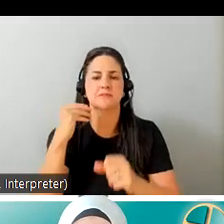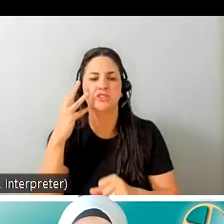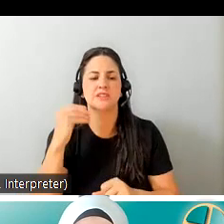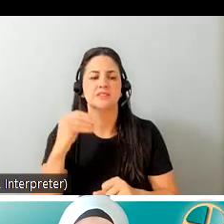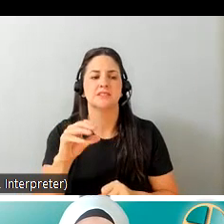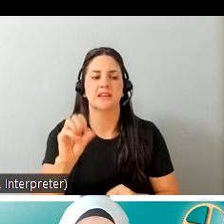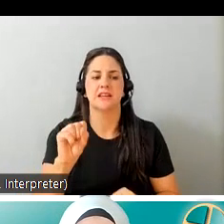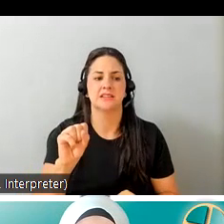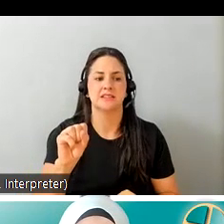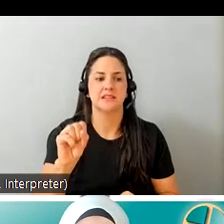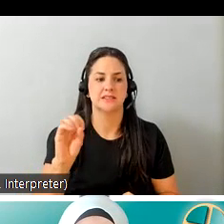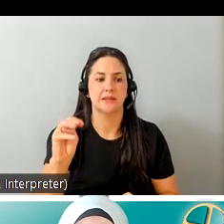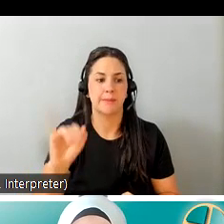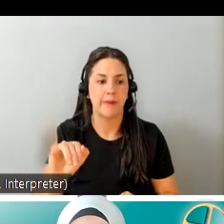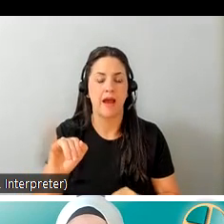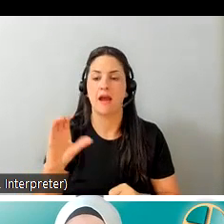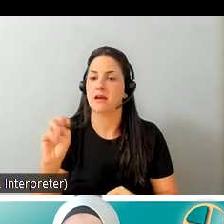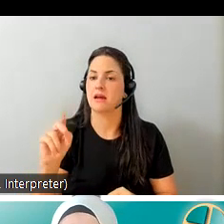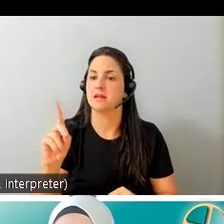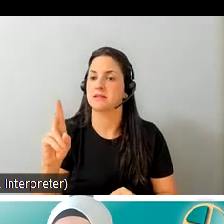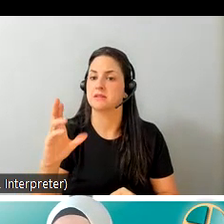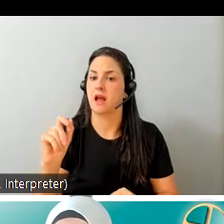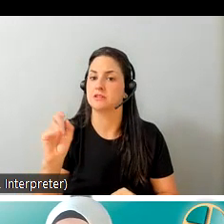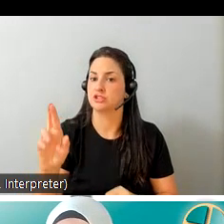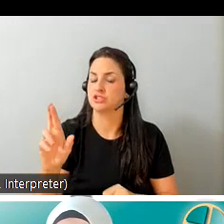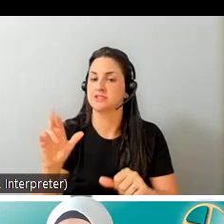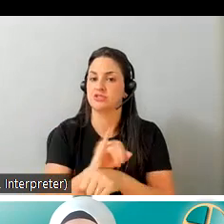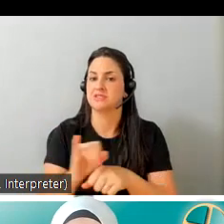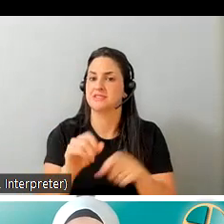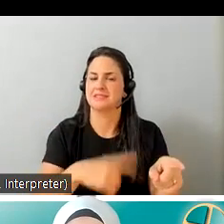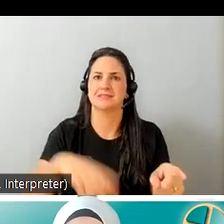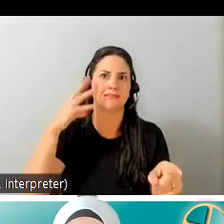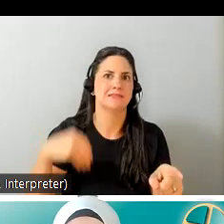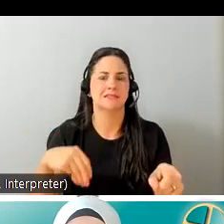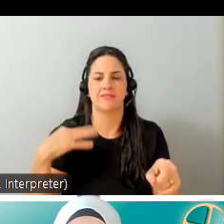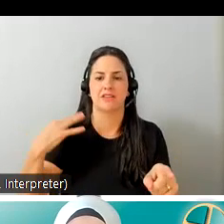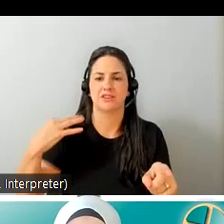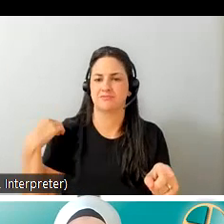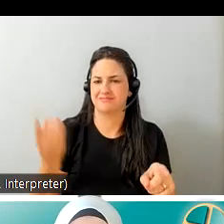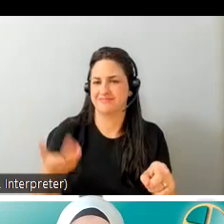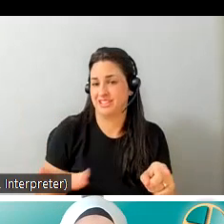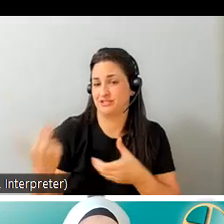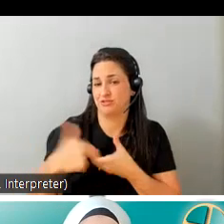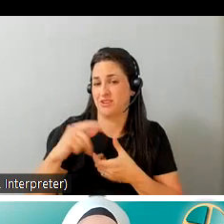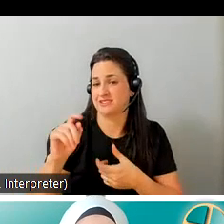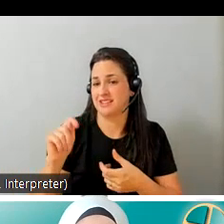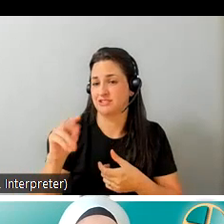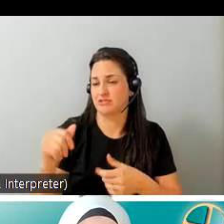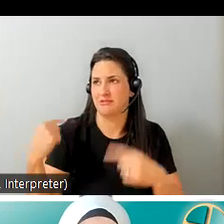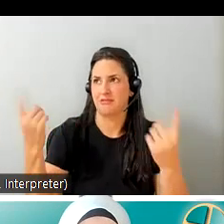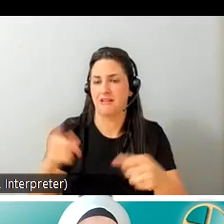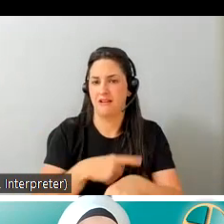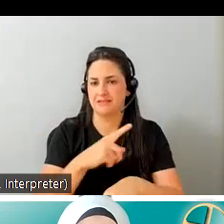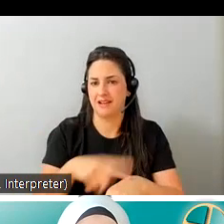industry and i like to call him a seasoned tentra volunteer he's been with tetra for a while and has come up with